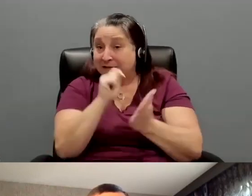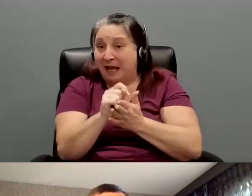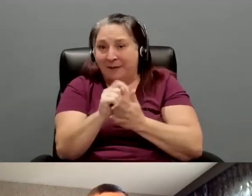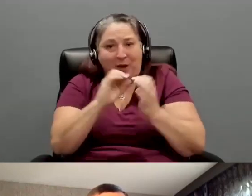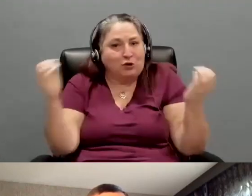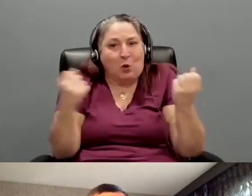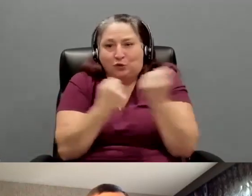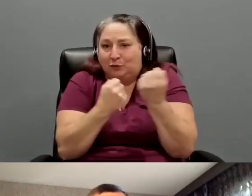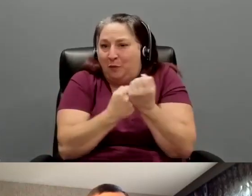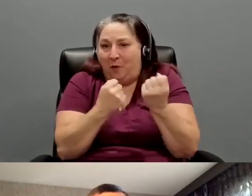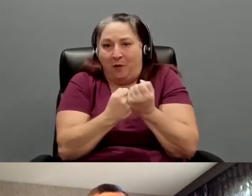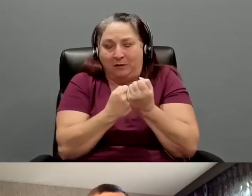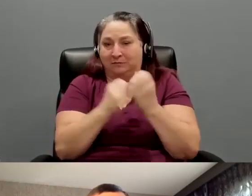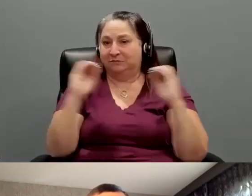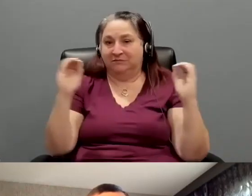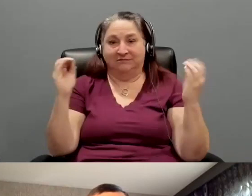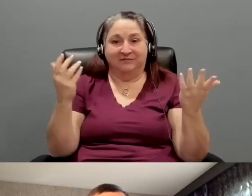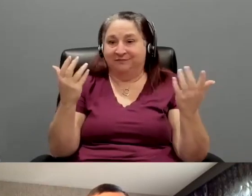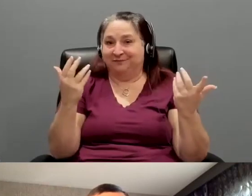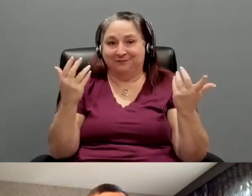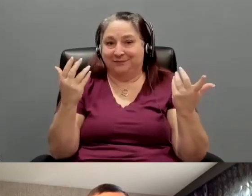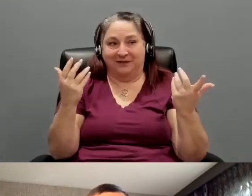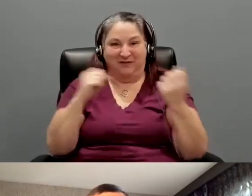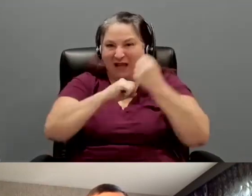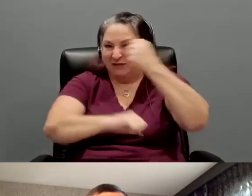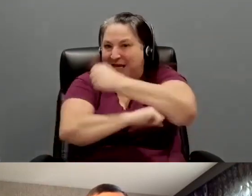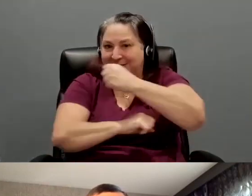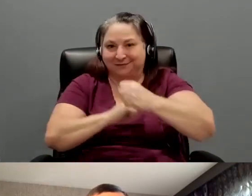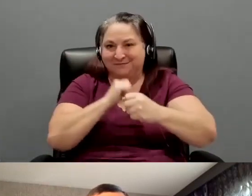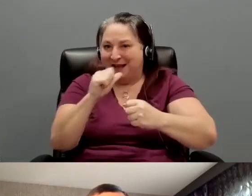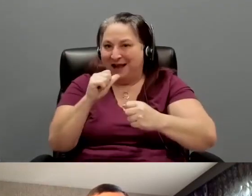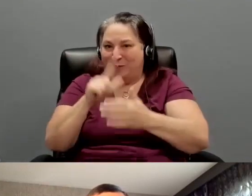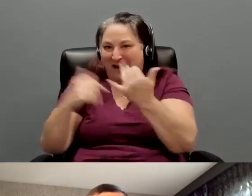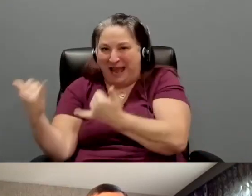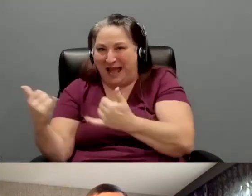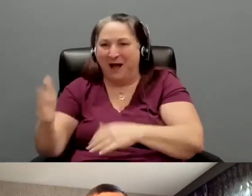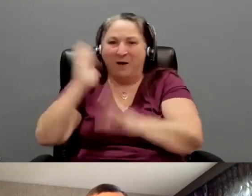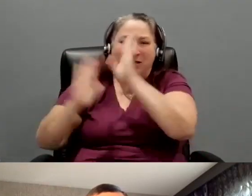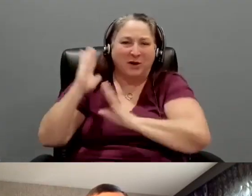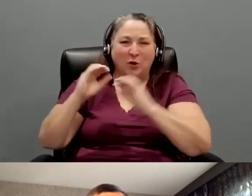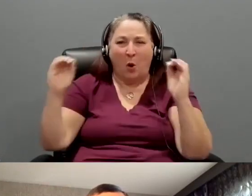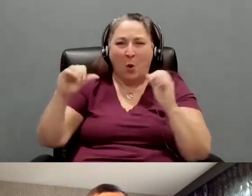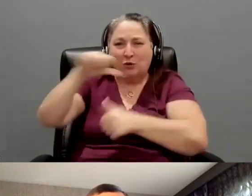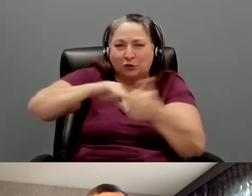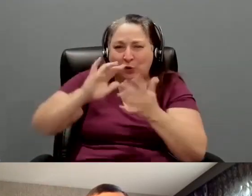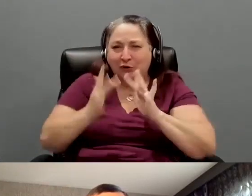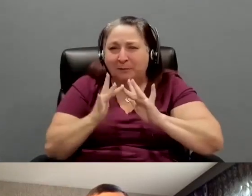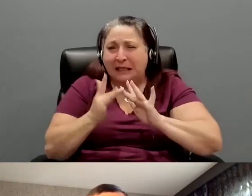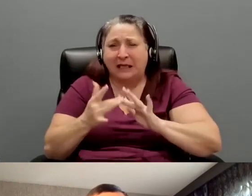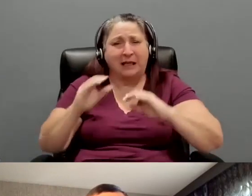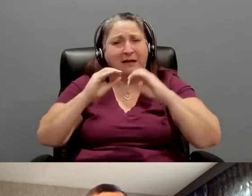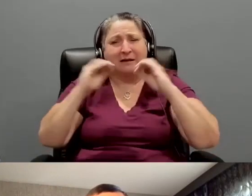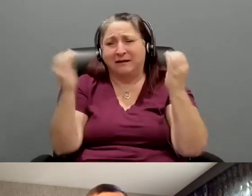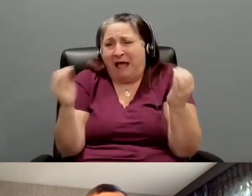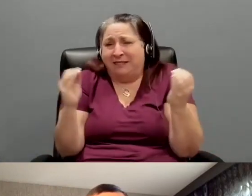support really, you know, the Reeve foundation, what it wasn't, what it was, there wasn't really social media. There just wasn't, there wasn't anything